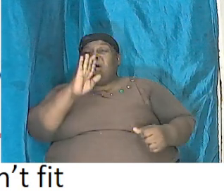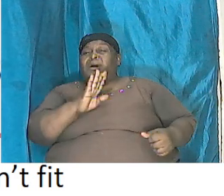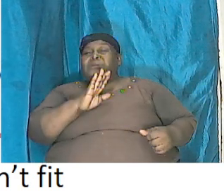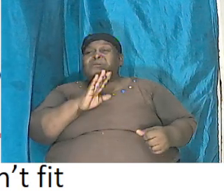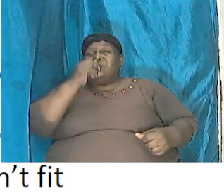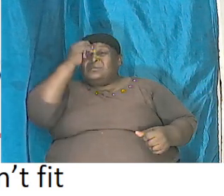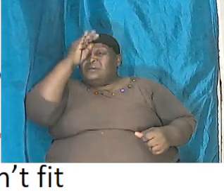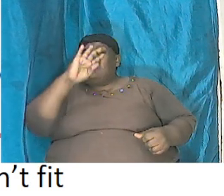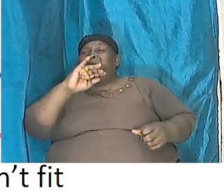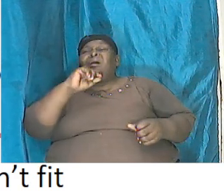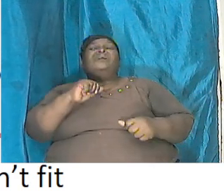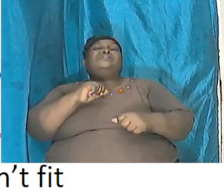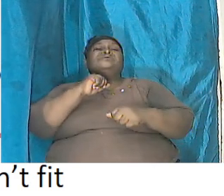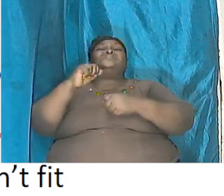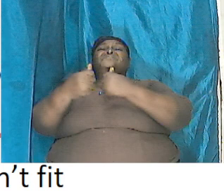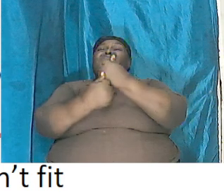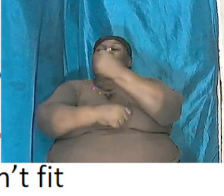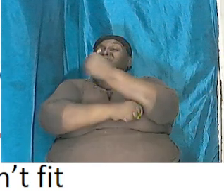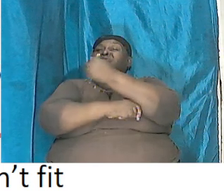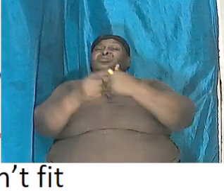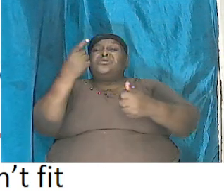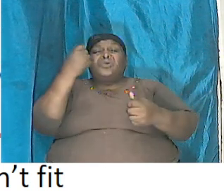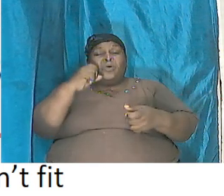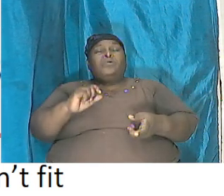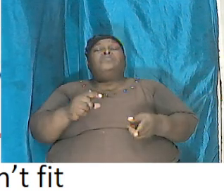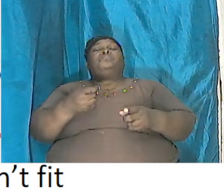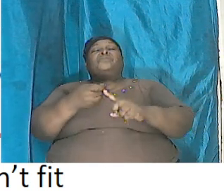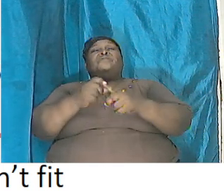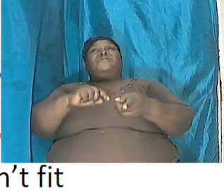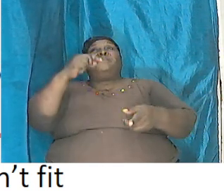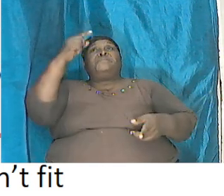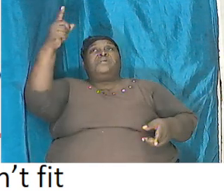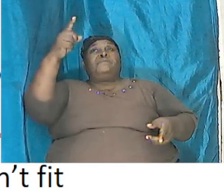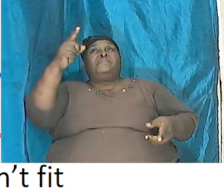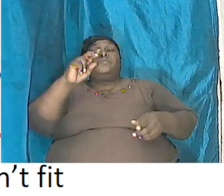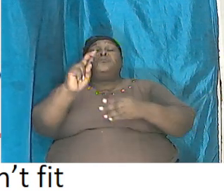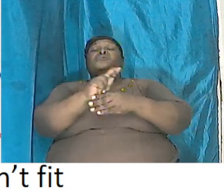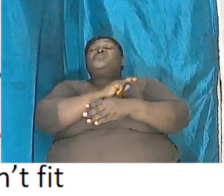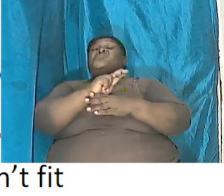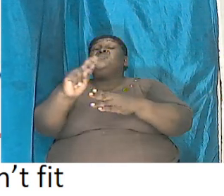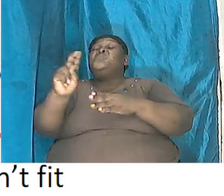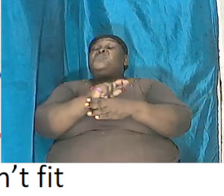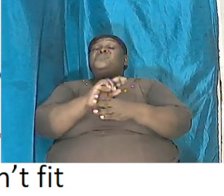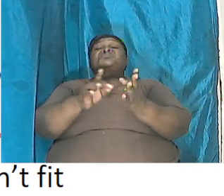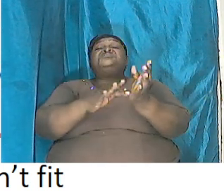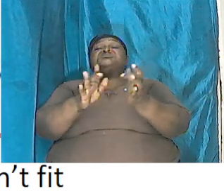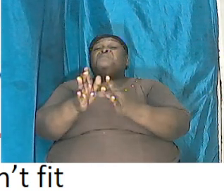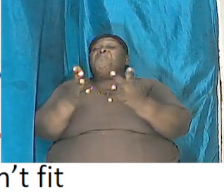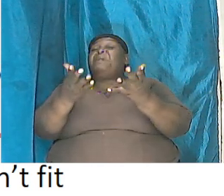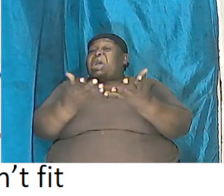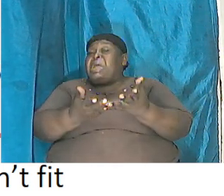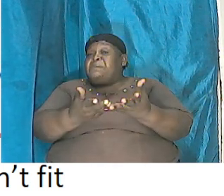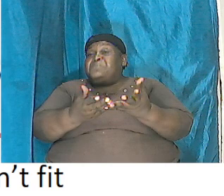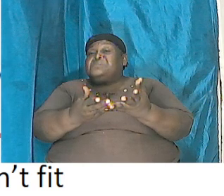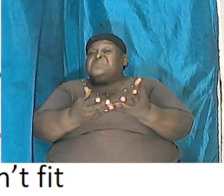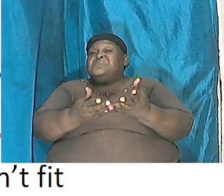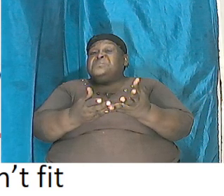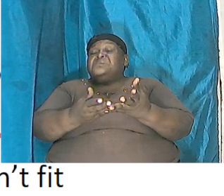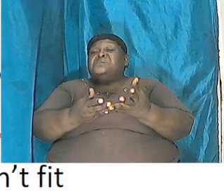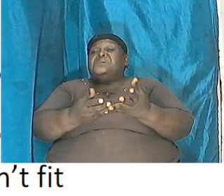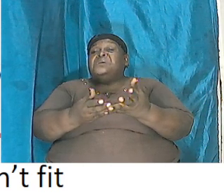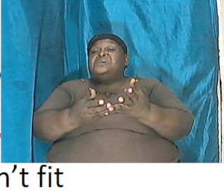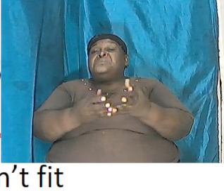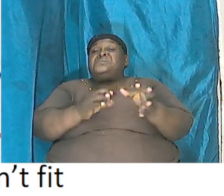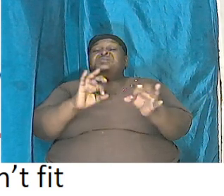from him so use the Bible to explain dinosaurs don't use dinosaurs to explain the Bible all right